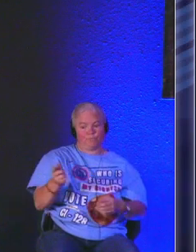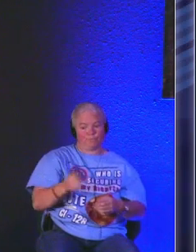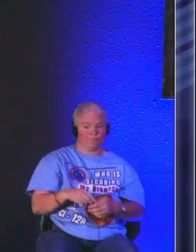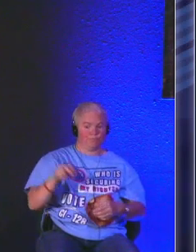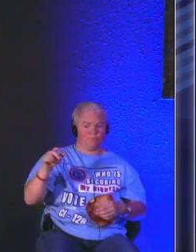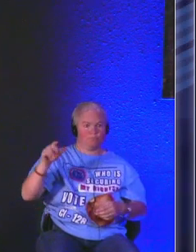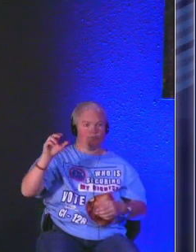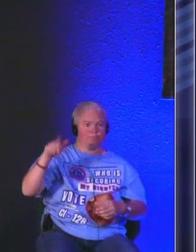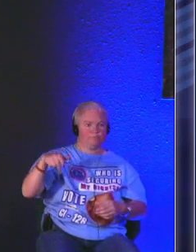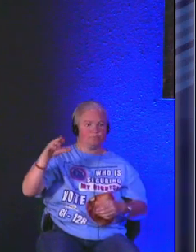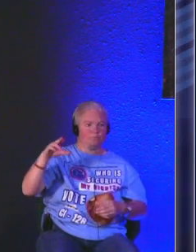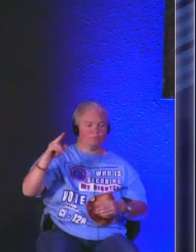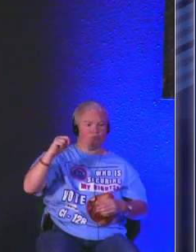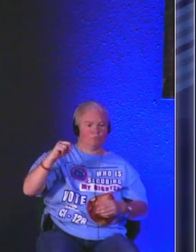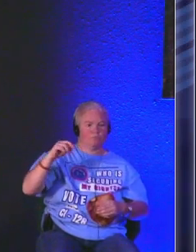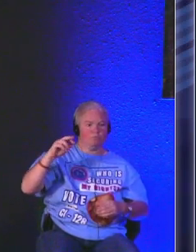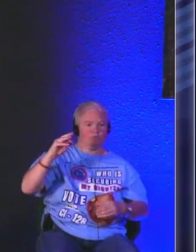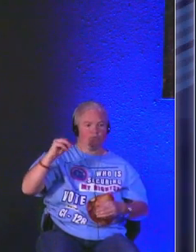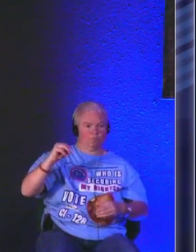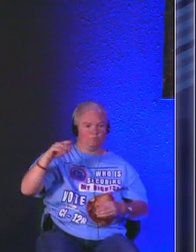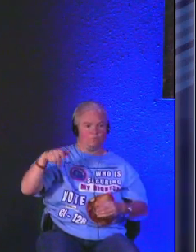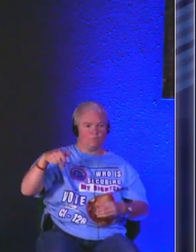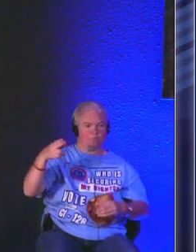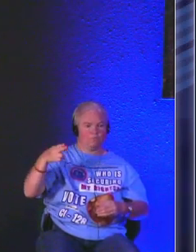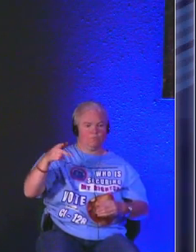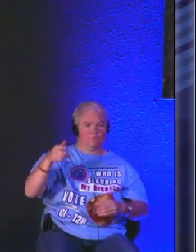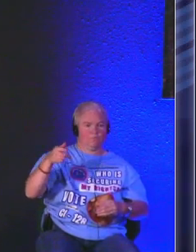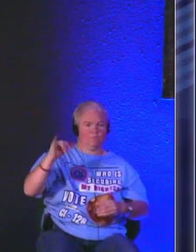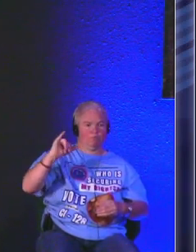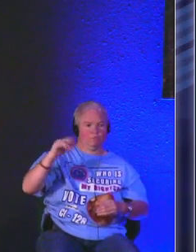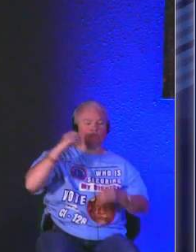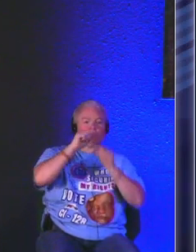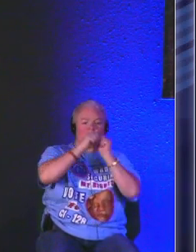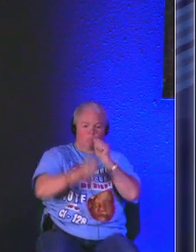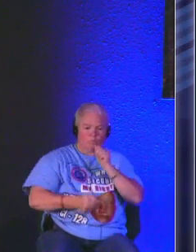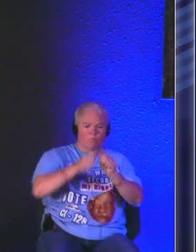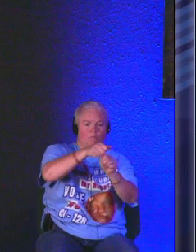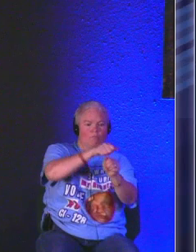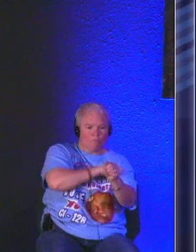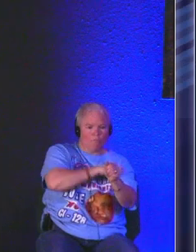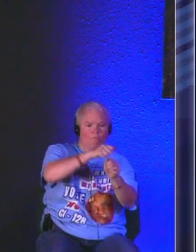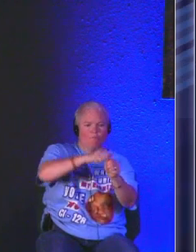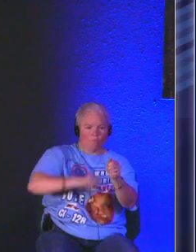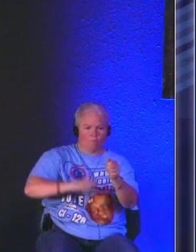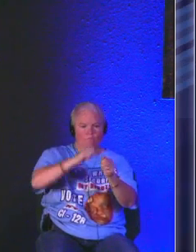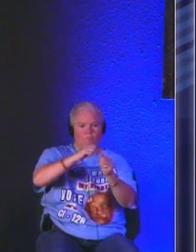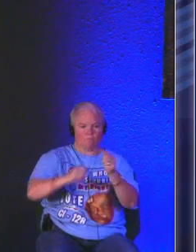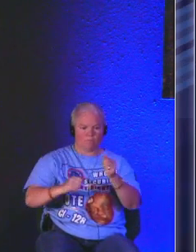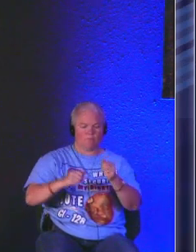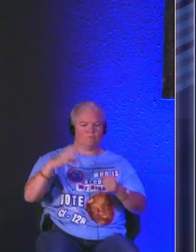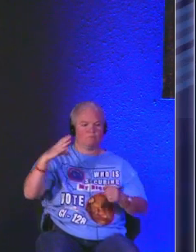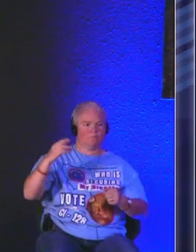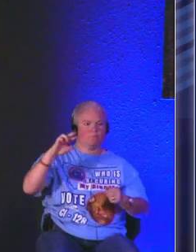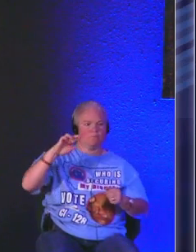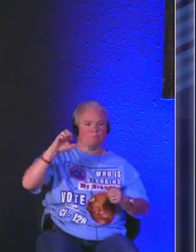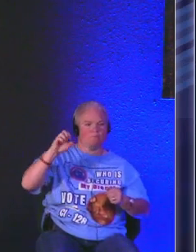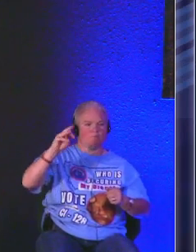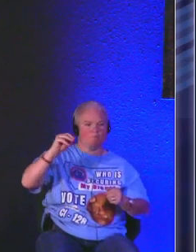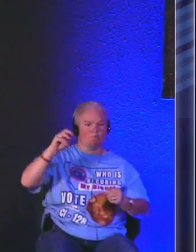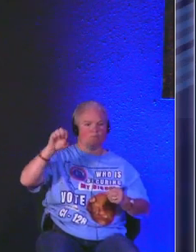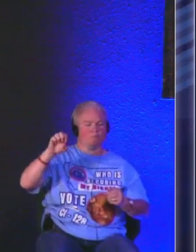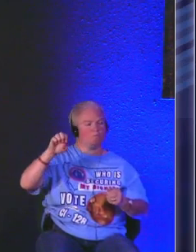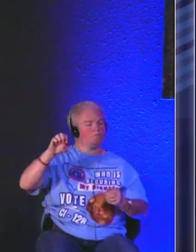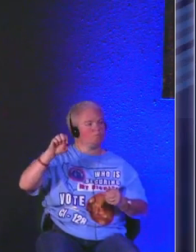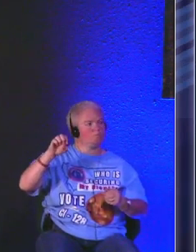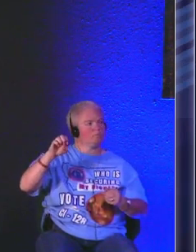sign up for a pumpkin pie or an apple pie there's like banana cream coconut I mean there are so many different pies sign up for